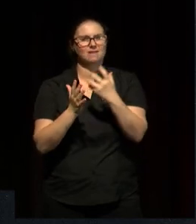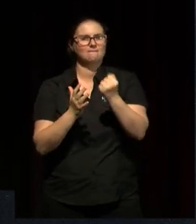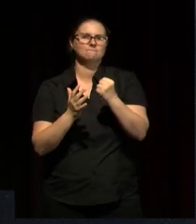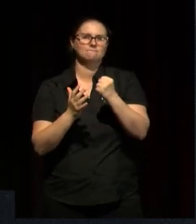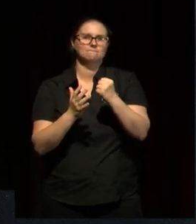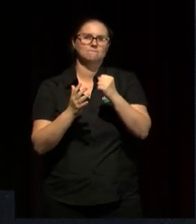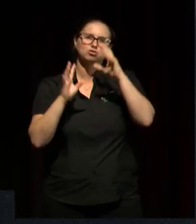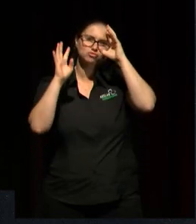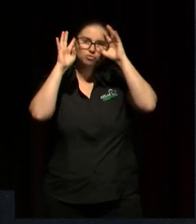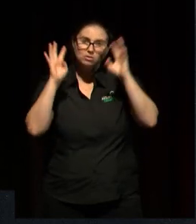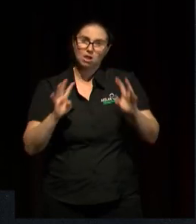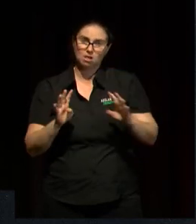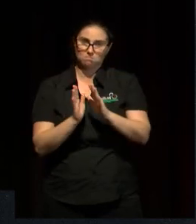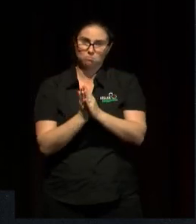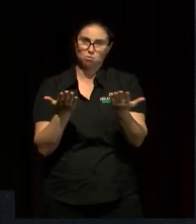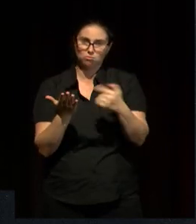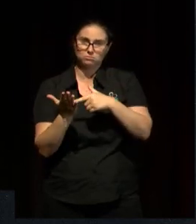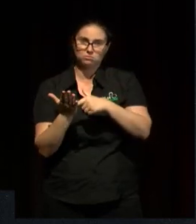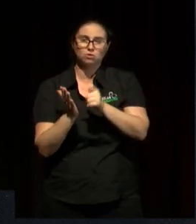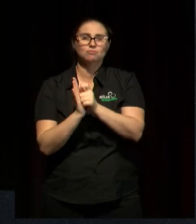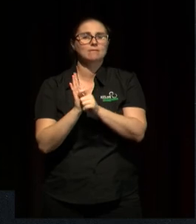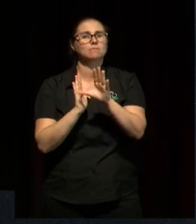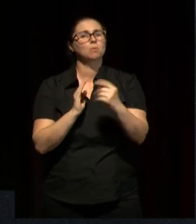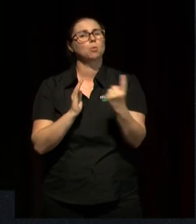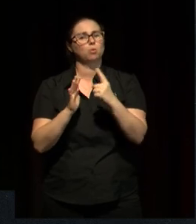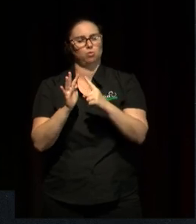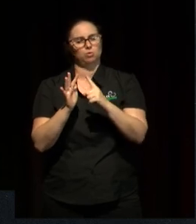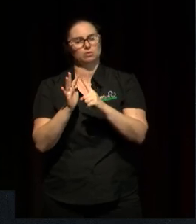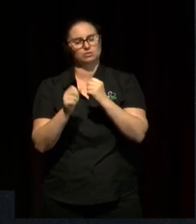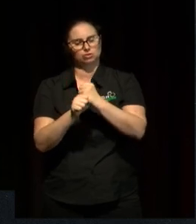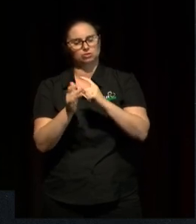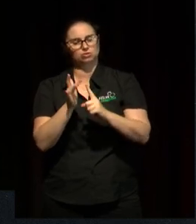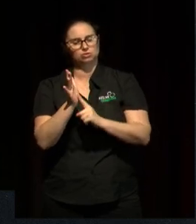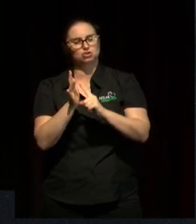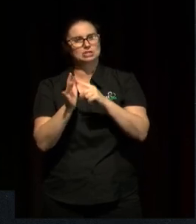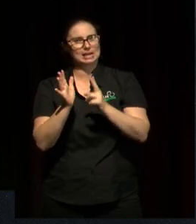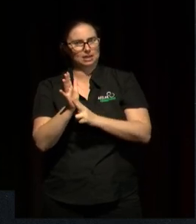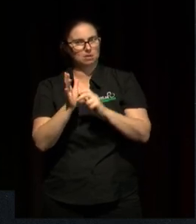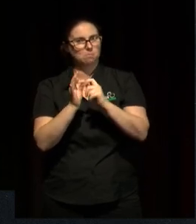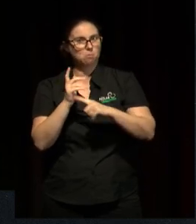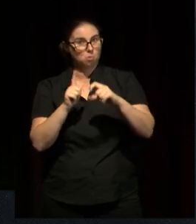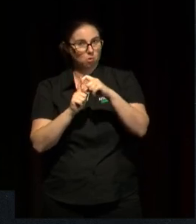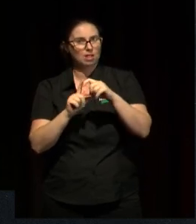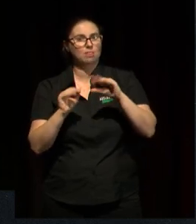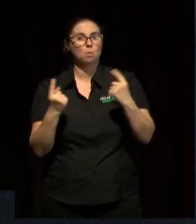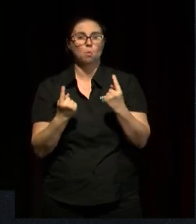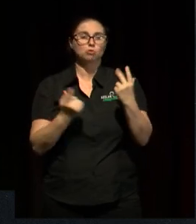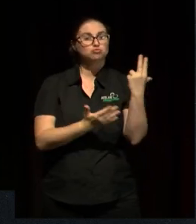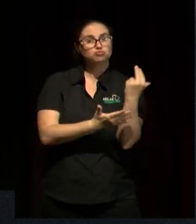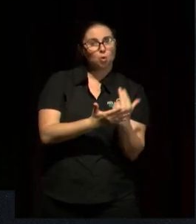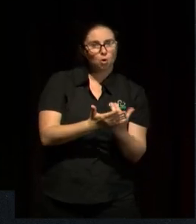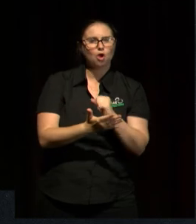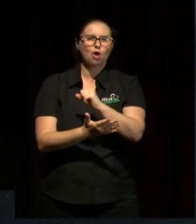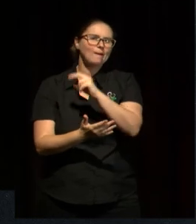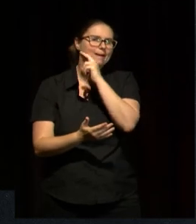Islander creation story, written by Gillian Boyd, and then illustrated by her niece, who